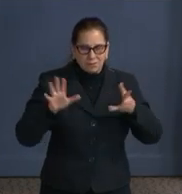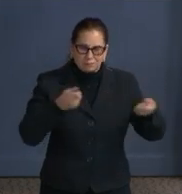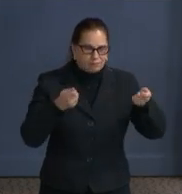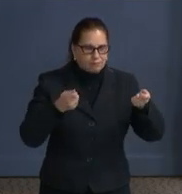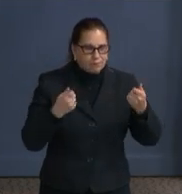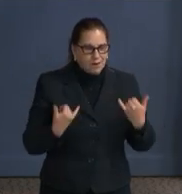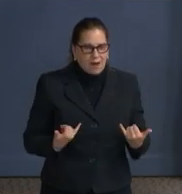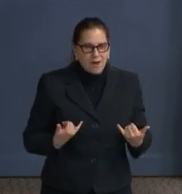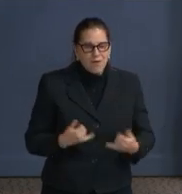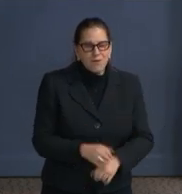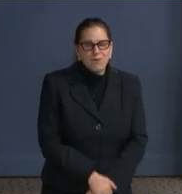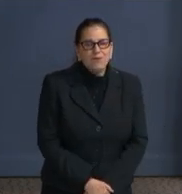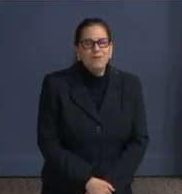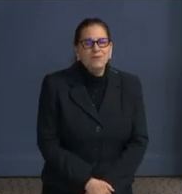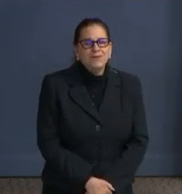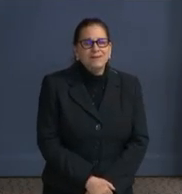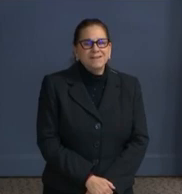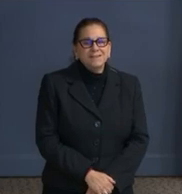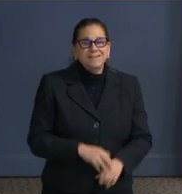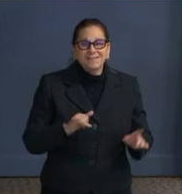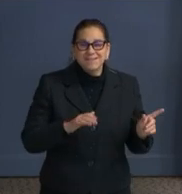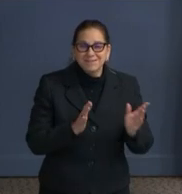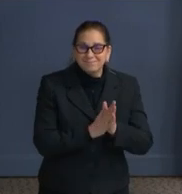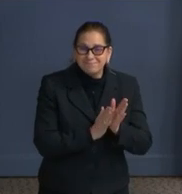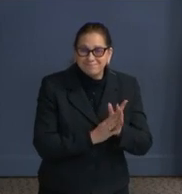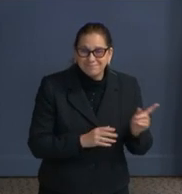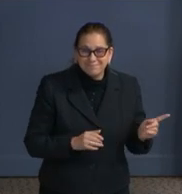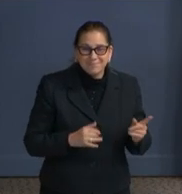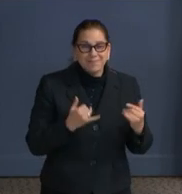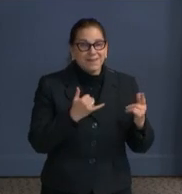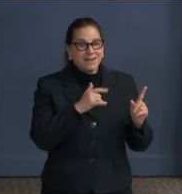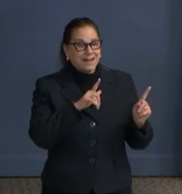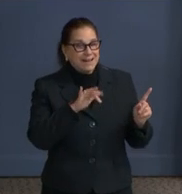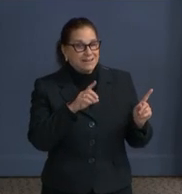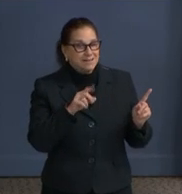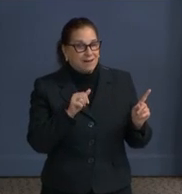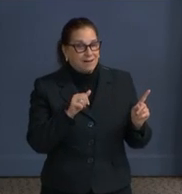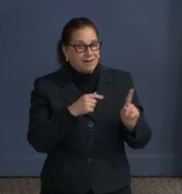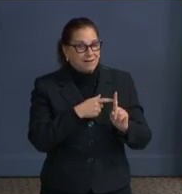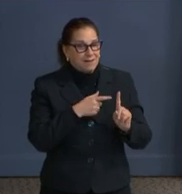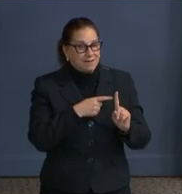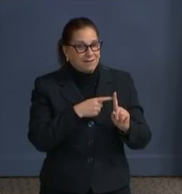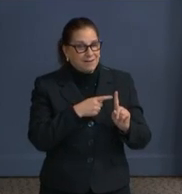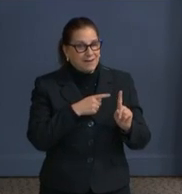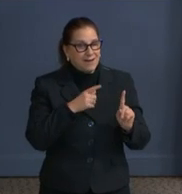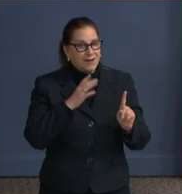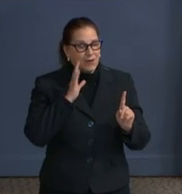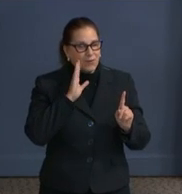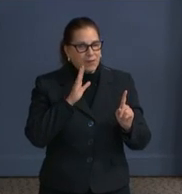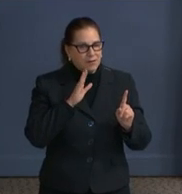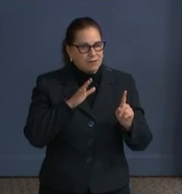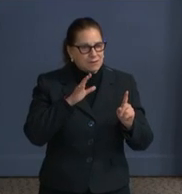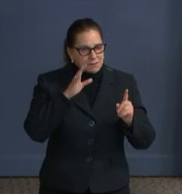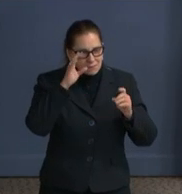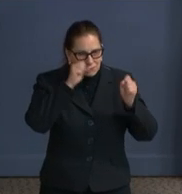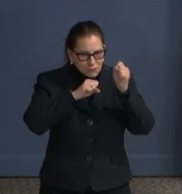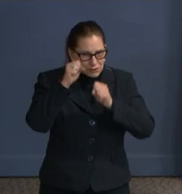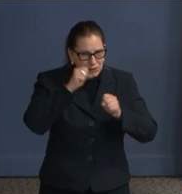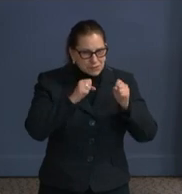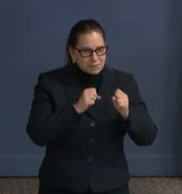In this role, Linda will be responsible for heading strategic development review and implementation